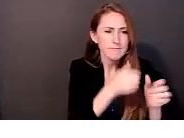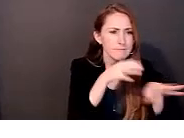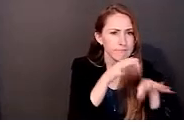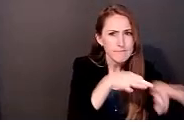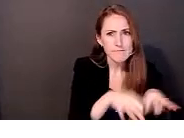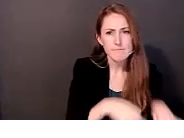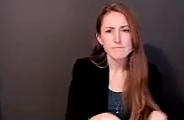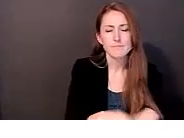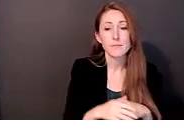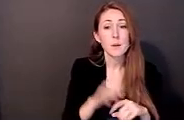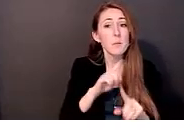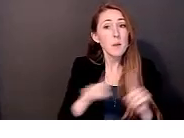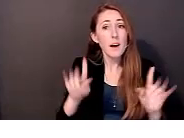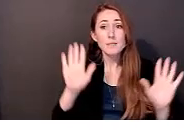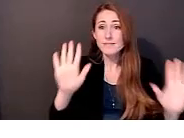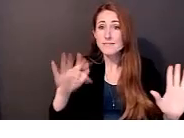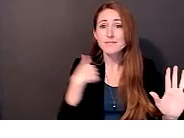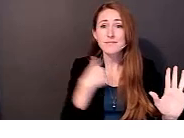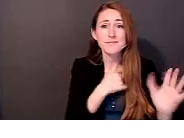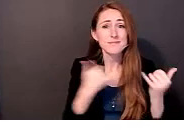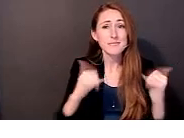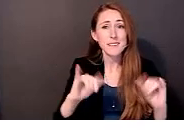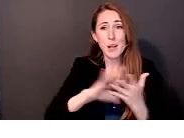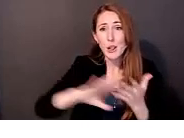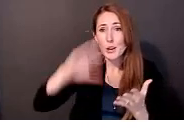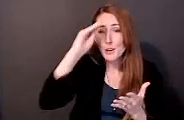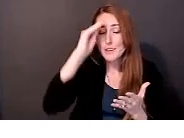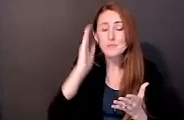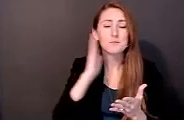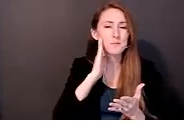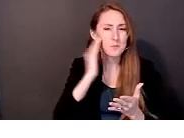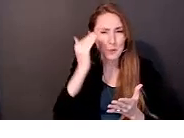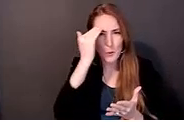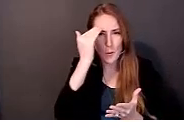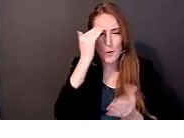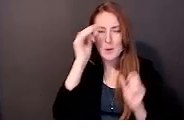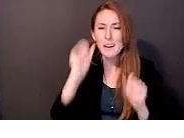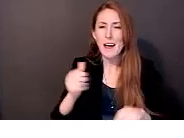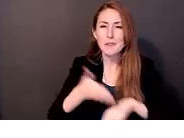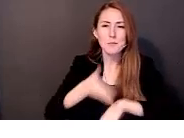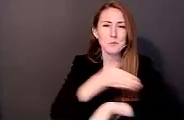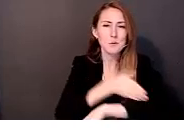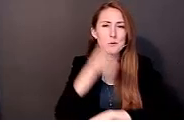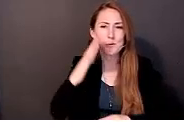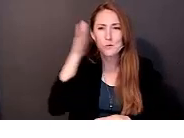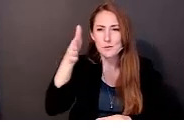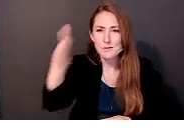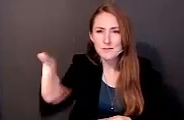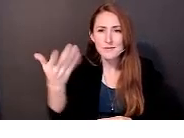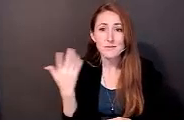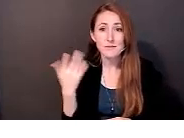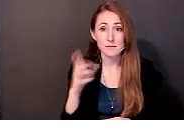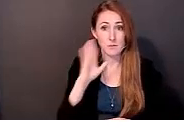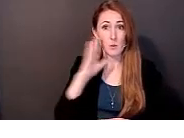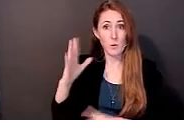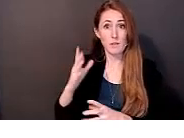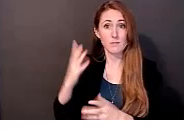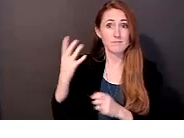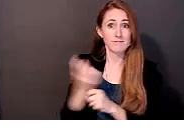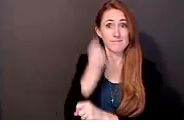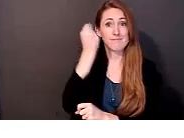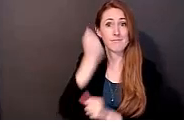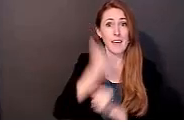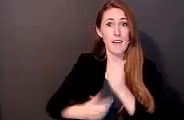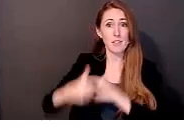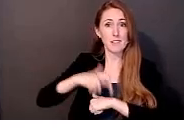because we are still learning, we know that this will be an area of improvement in the future. That's not to say we will get everything we want all of the time, but at least we